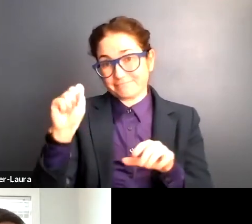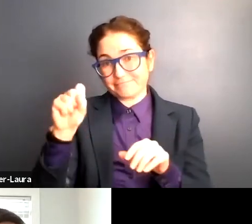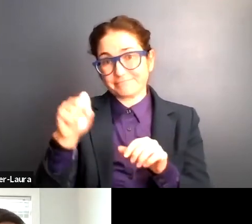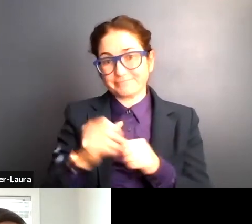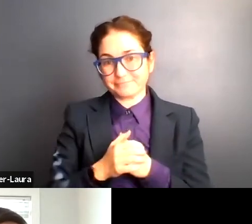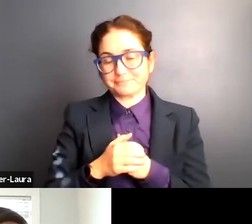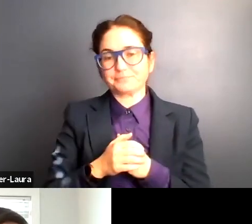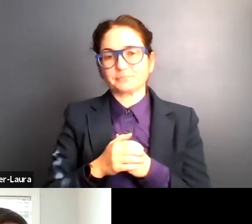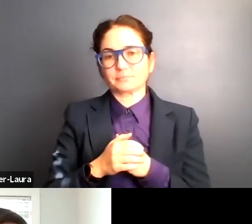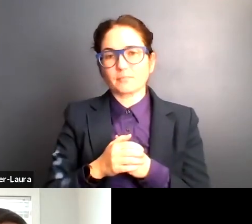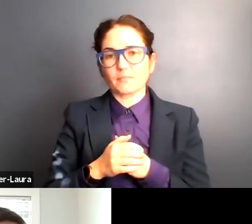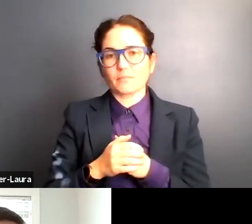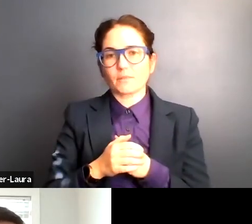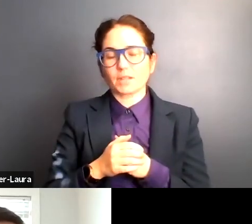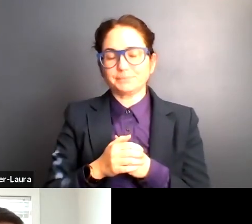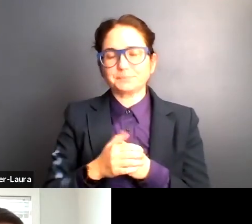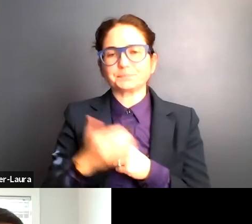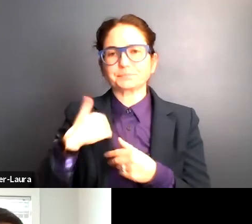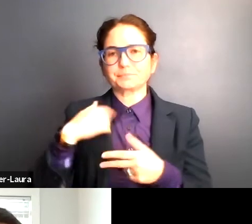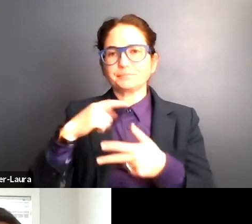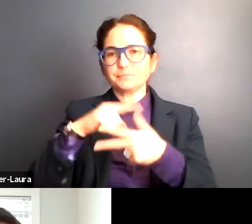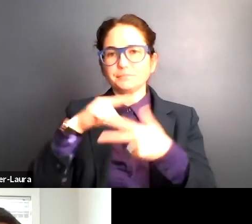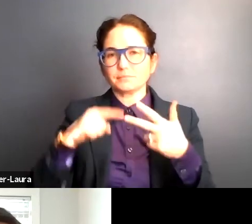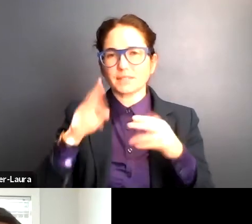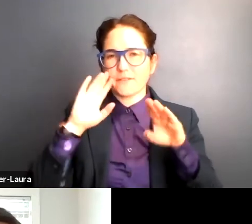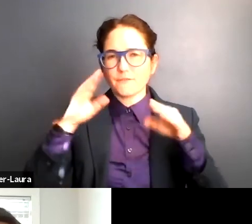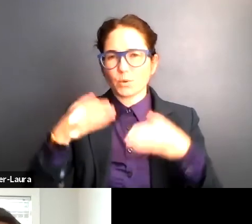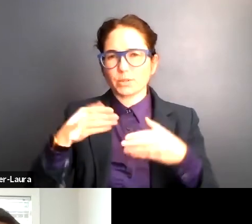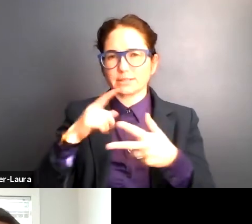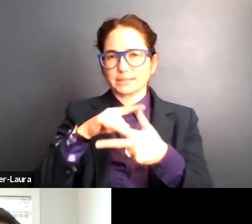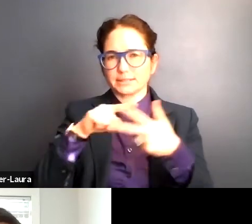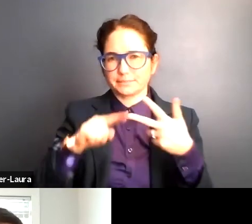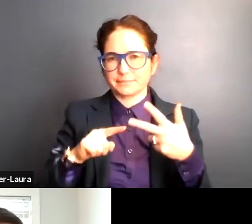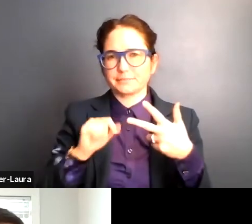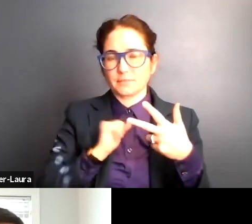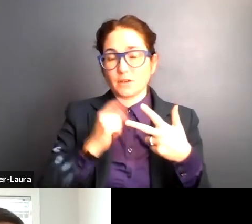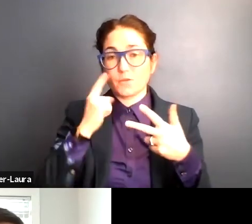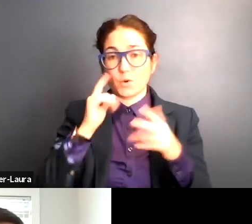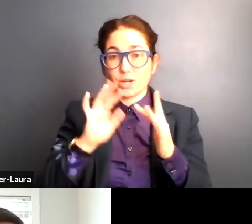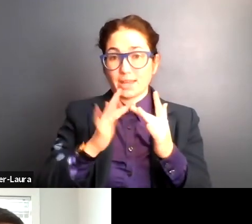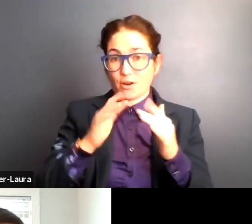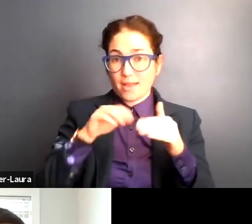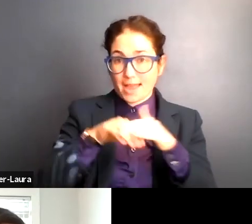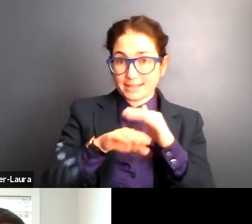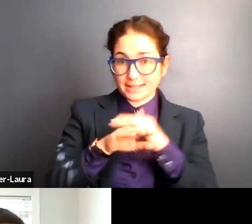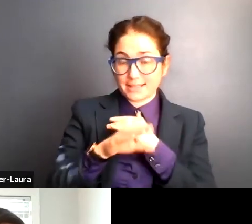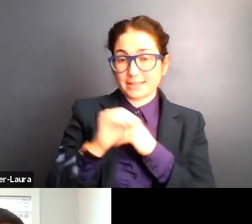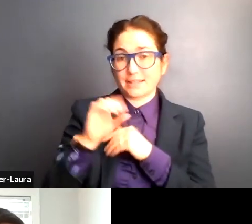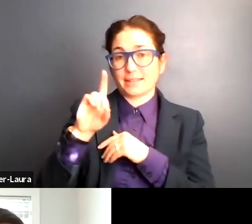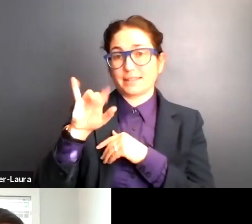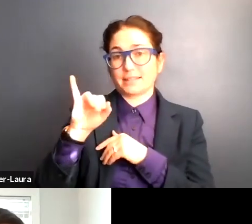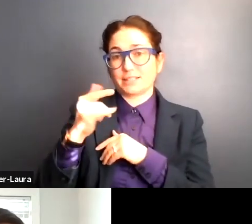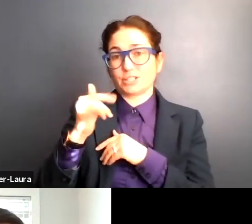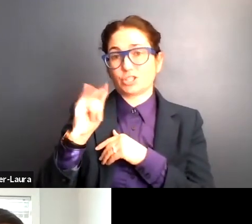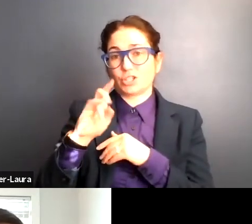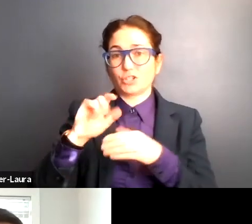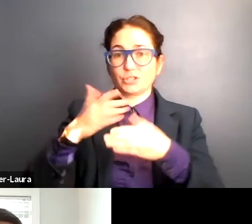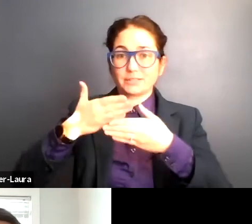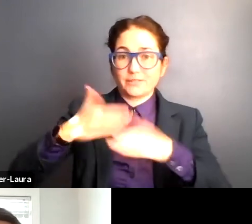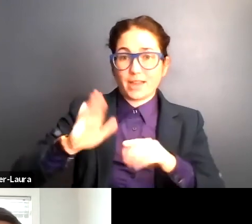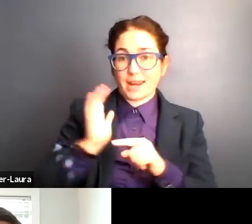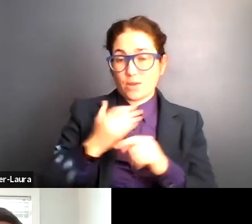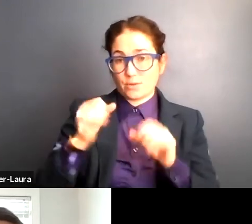so we have, uh, three main focuses when it comes to internet access and the digital divide in, in our state.